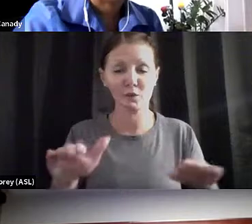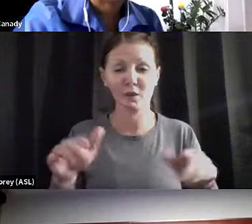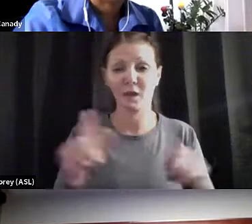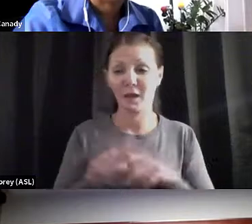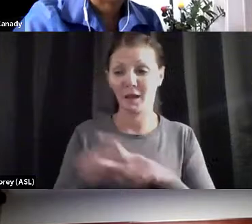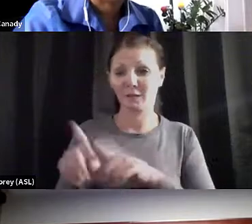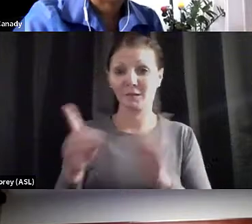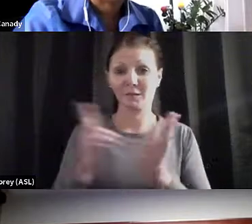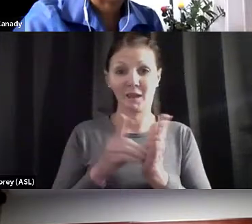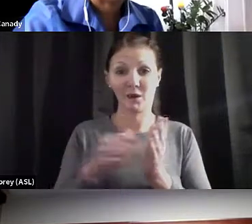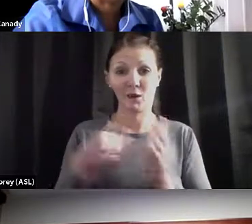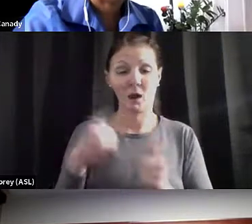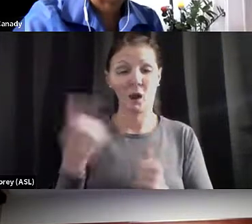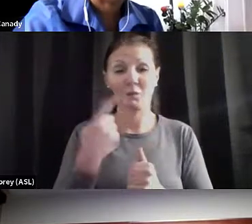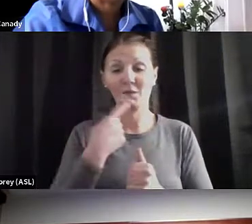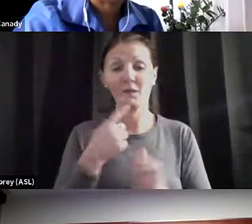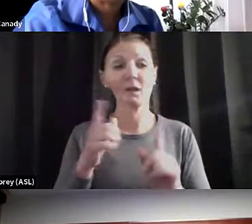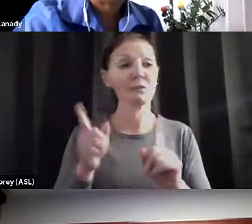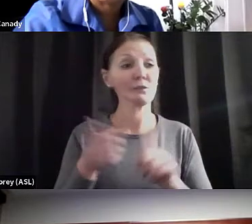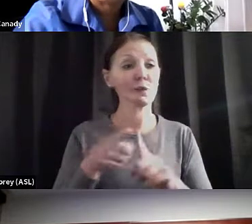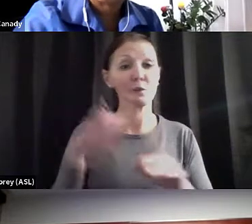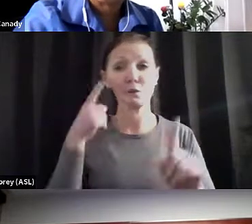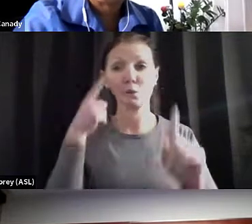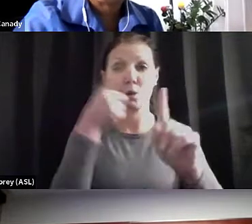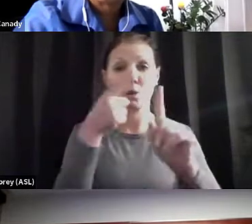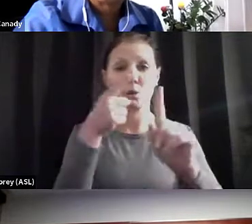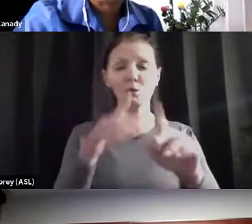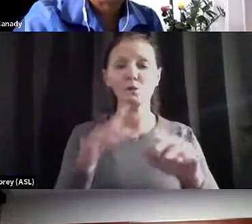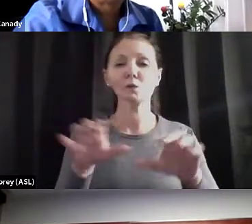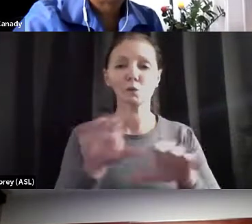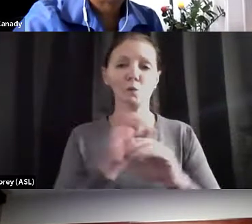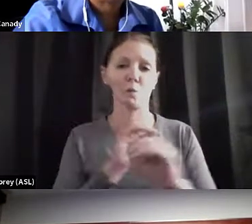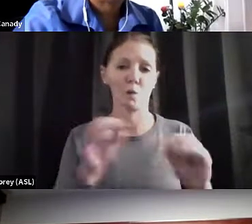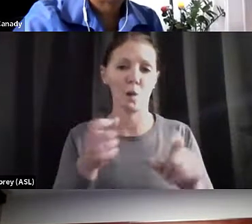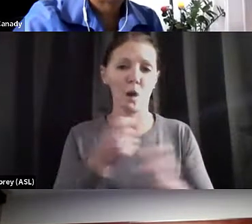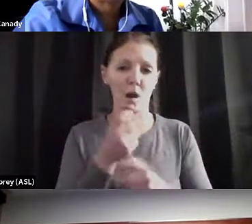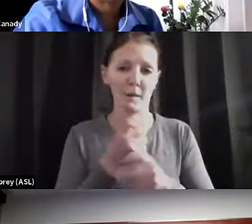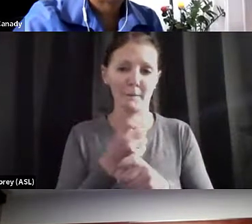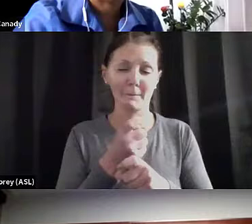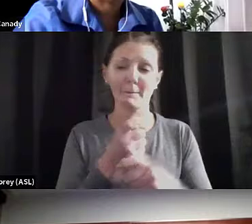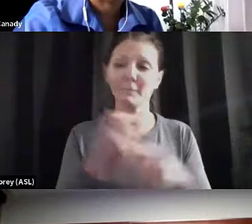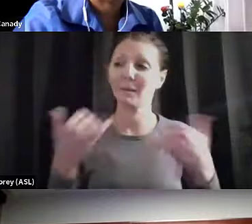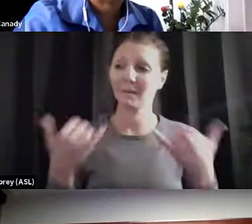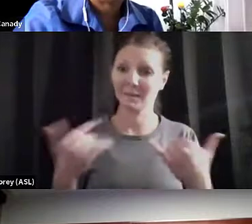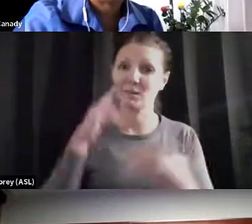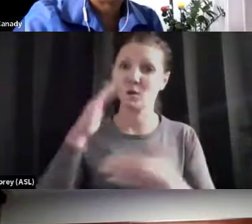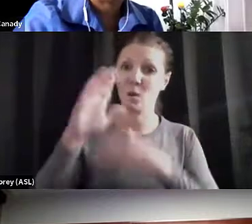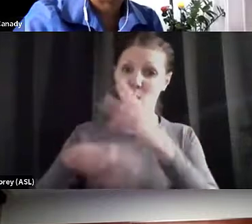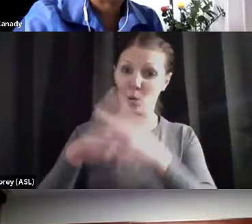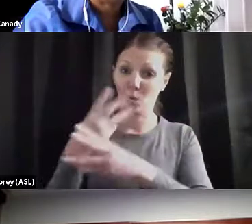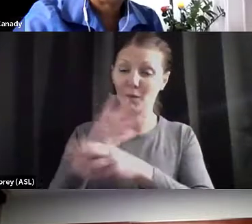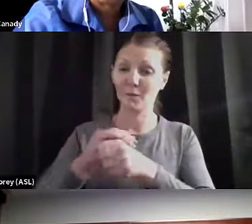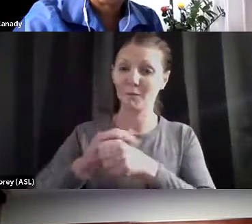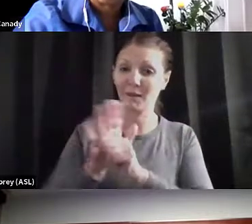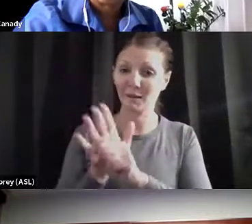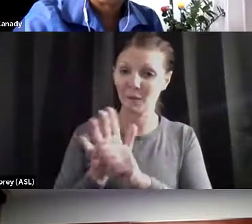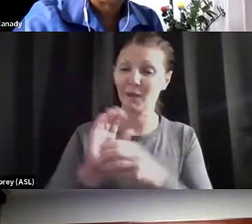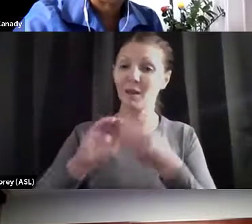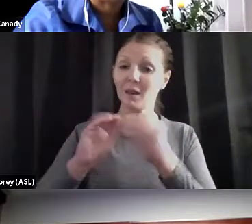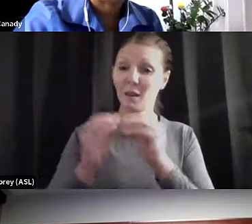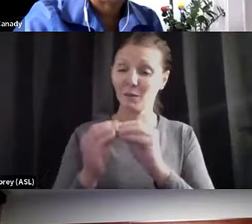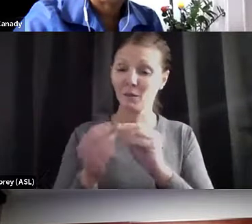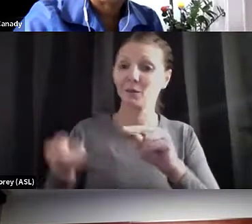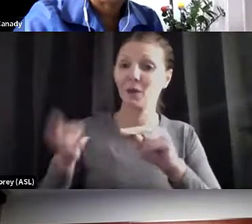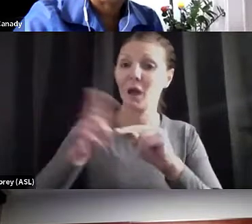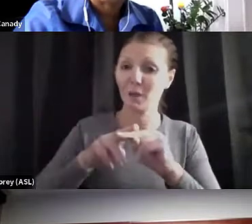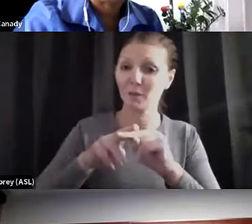our first goal is always do no harm. But in this case, this is a global pandemic. We still have numbers that are up, and we do need to use our public health